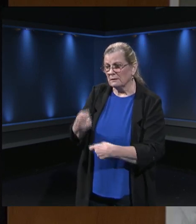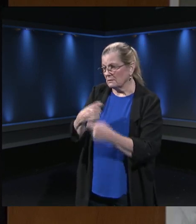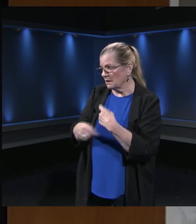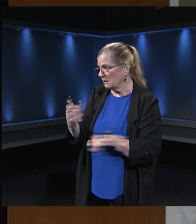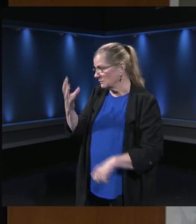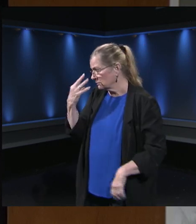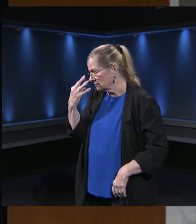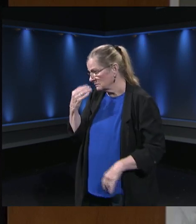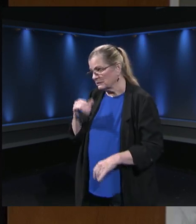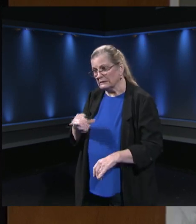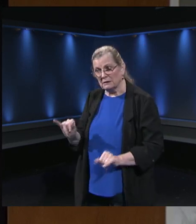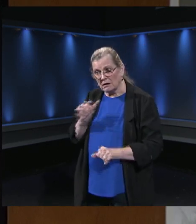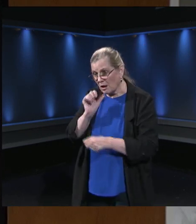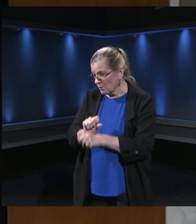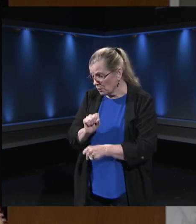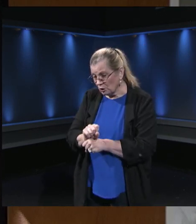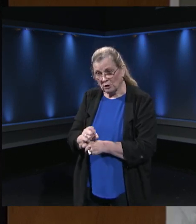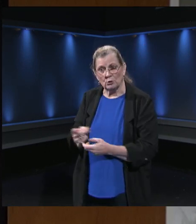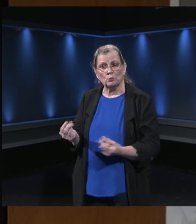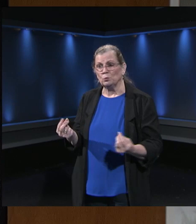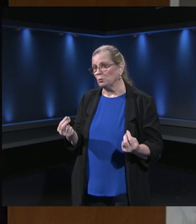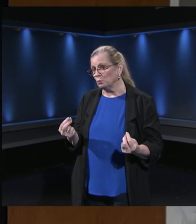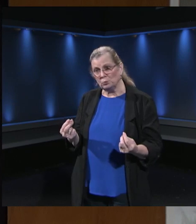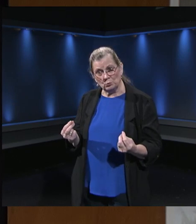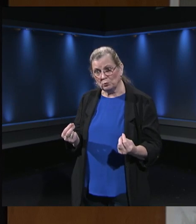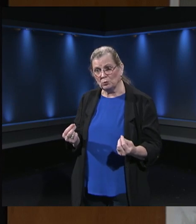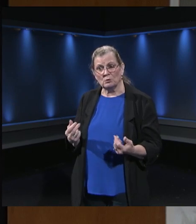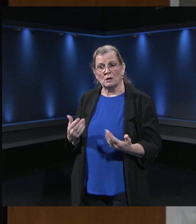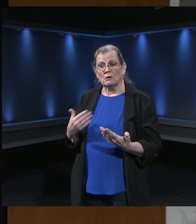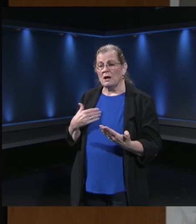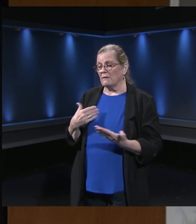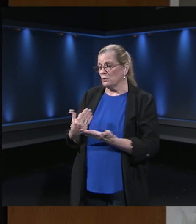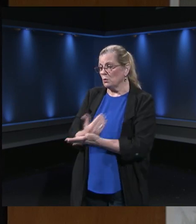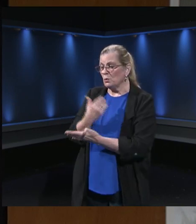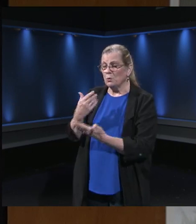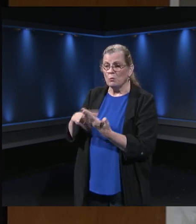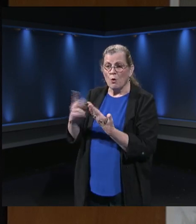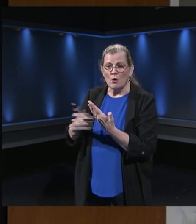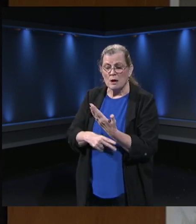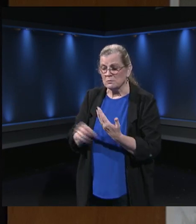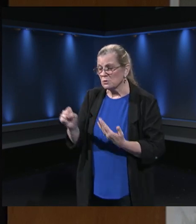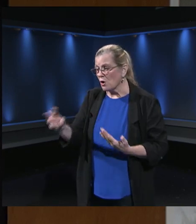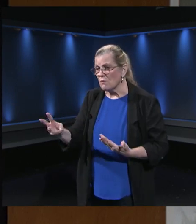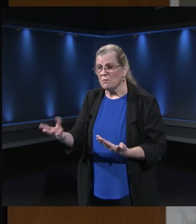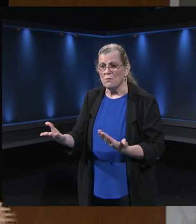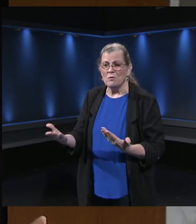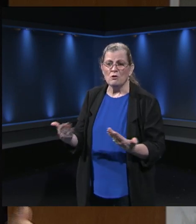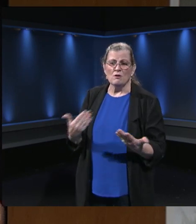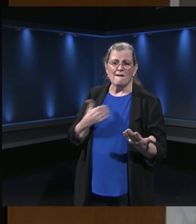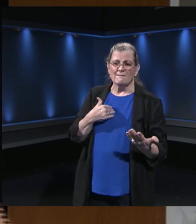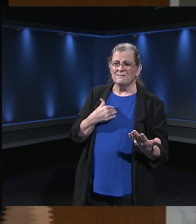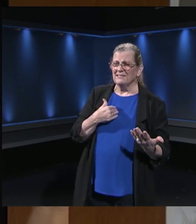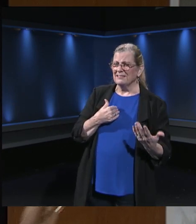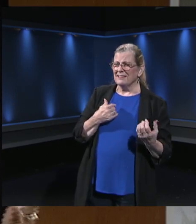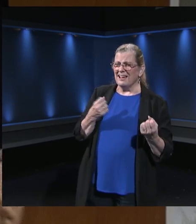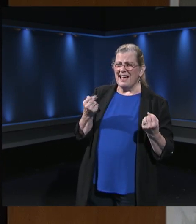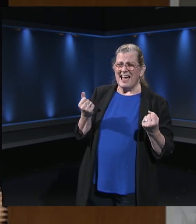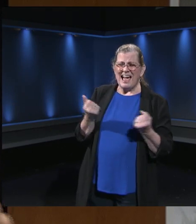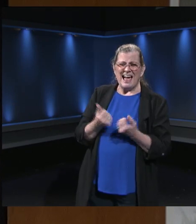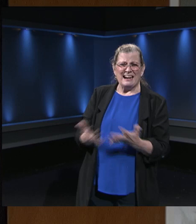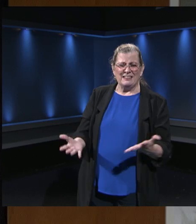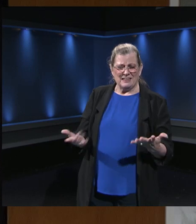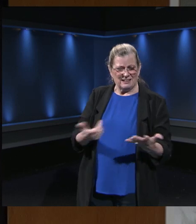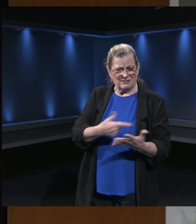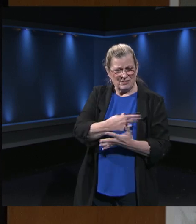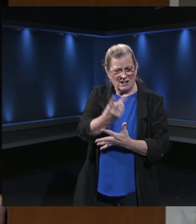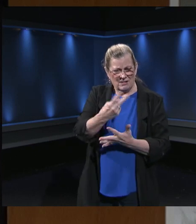especially in elementary school. There's some software and websites kids are going to get to engage with. But if there's anything, if anything ever fails, you just